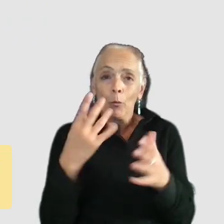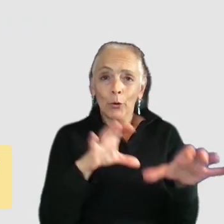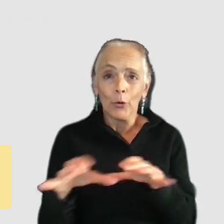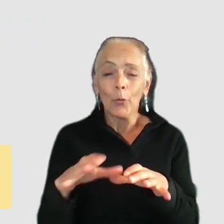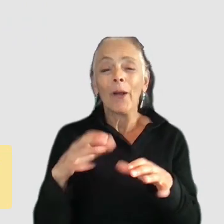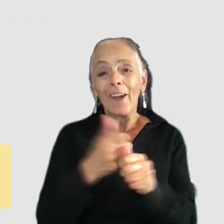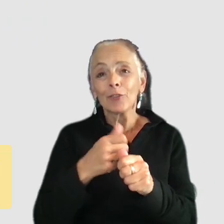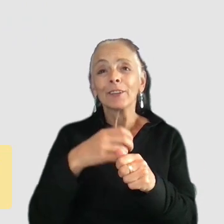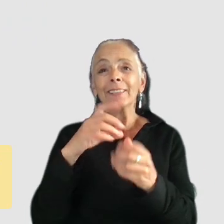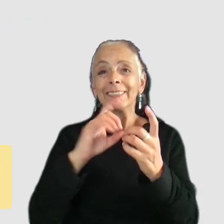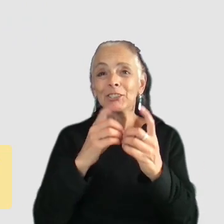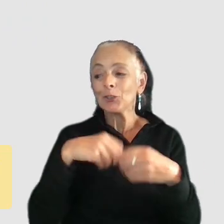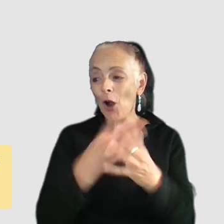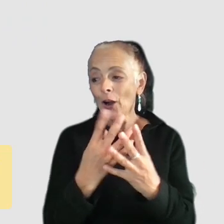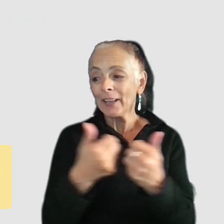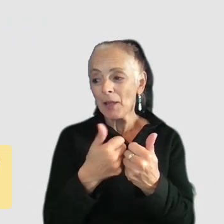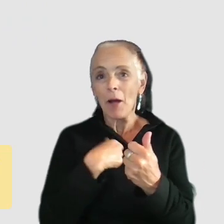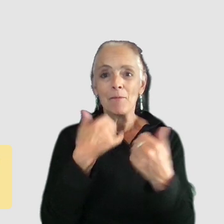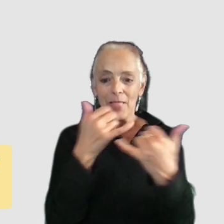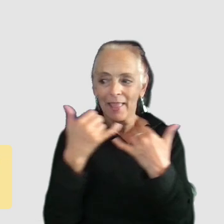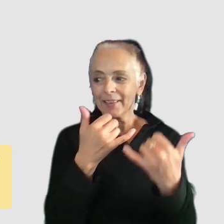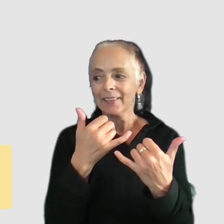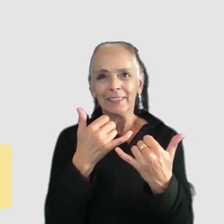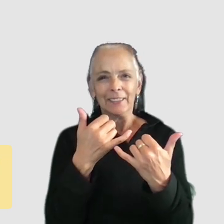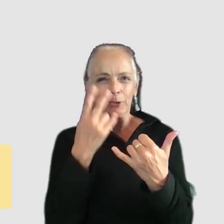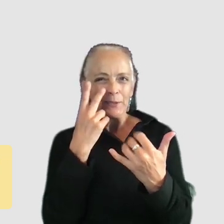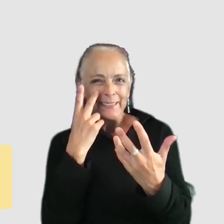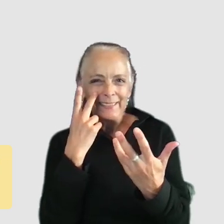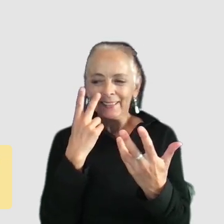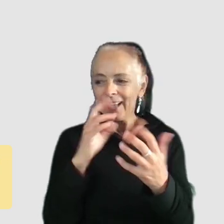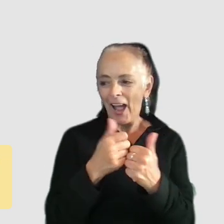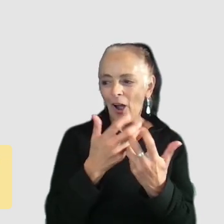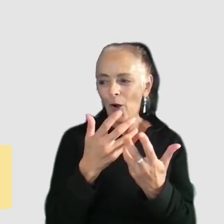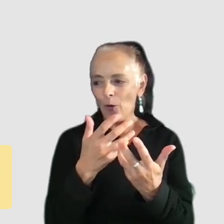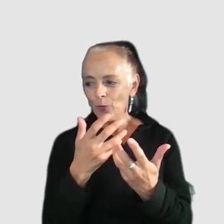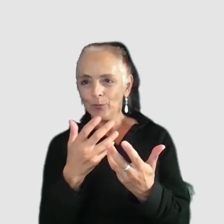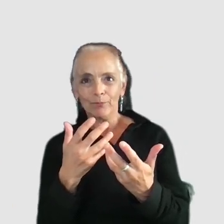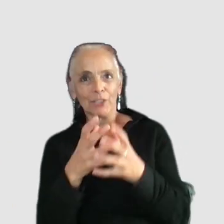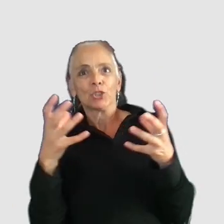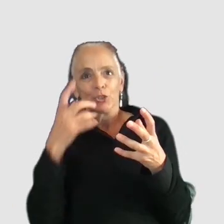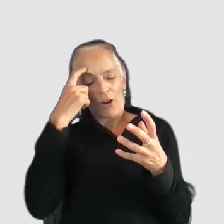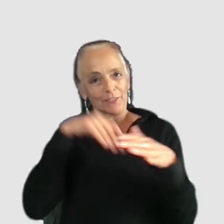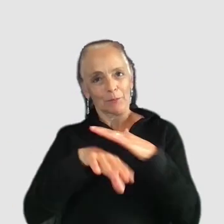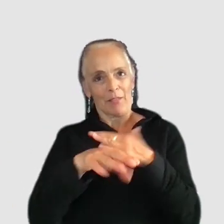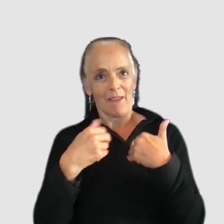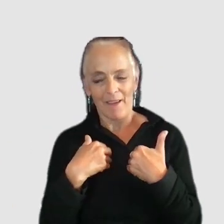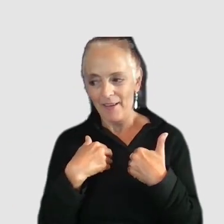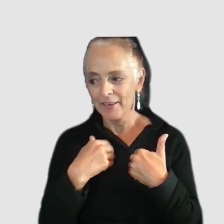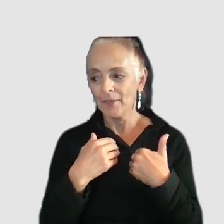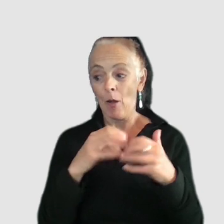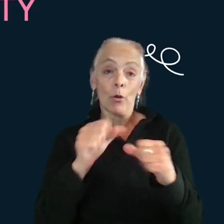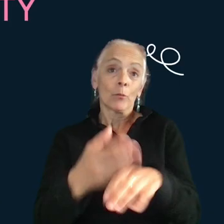could get my hands on to have a look at these games and how they fared in terms of cognitive accessibility and also what can be done to